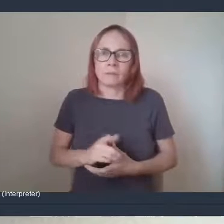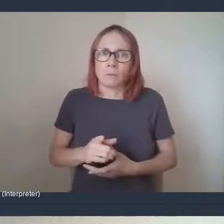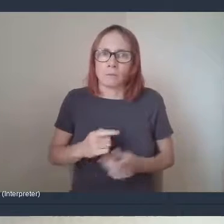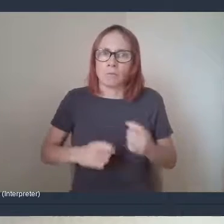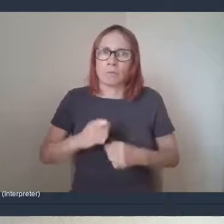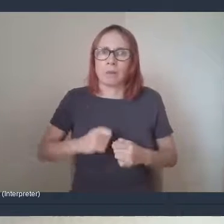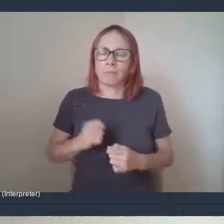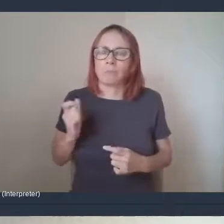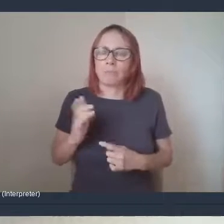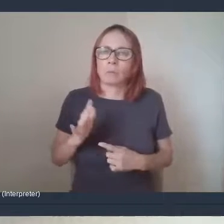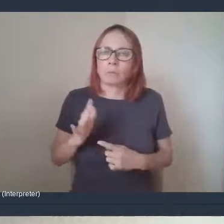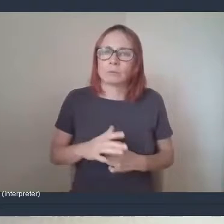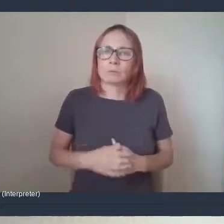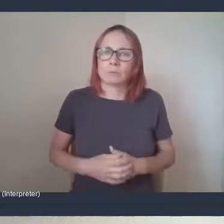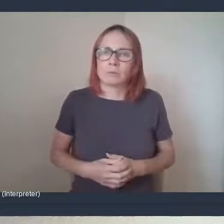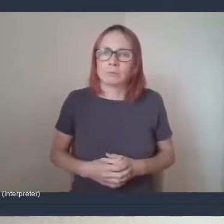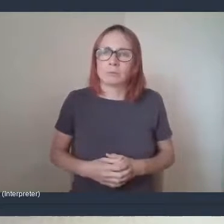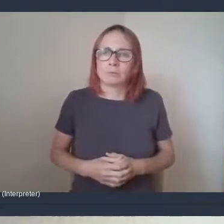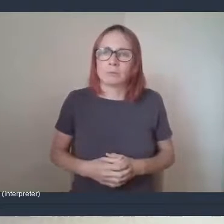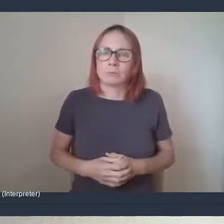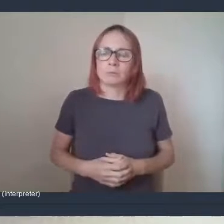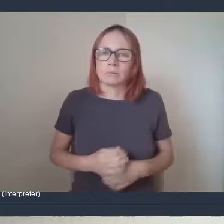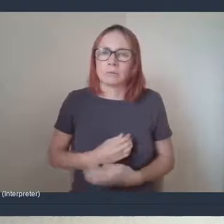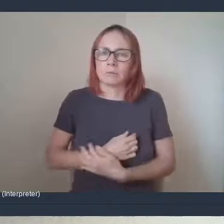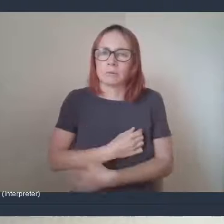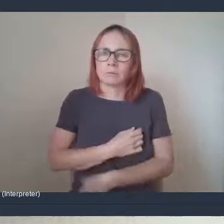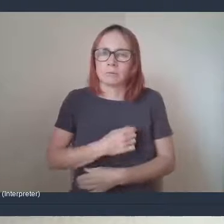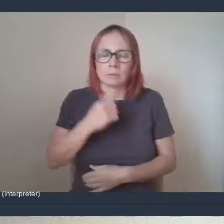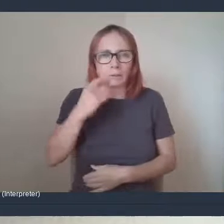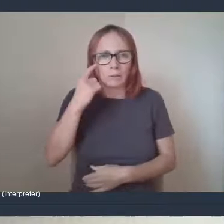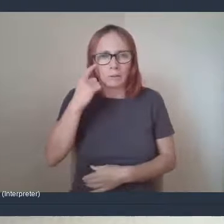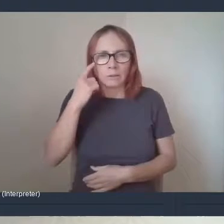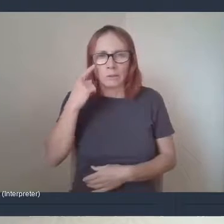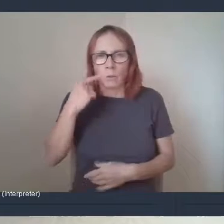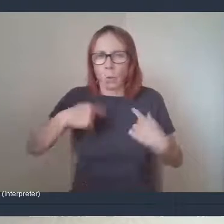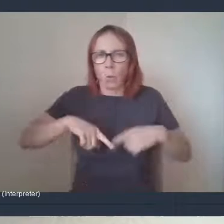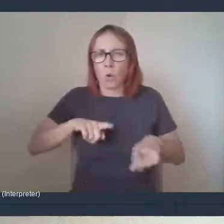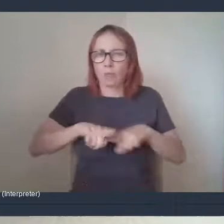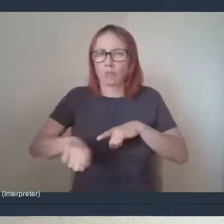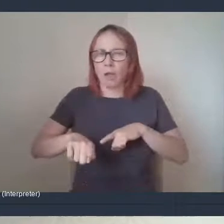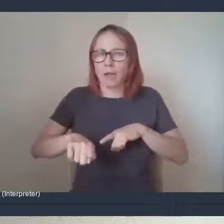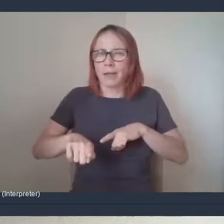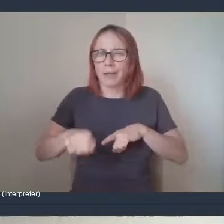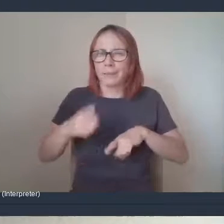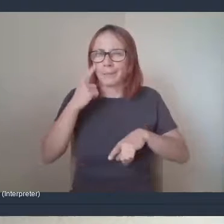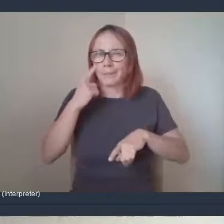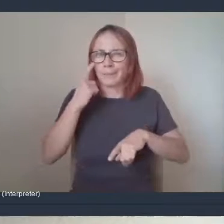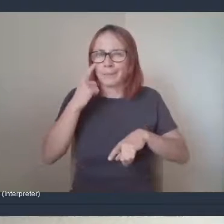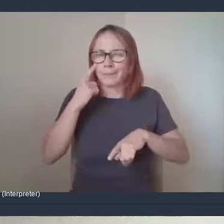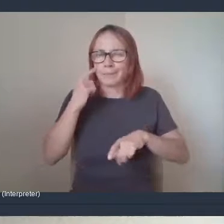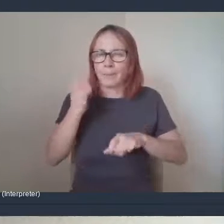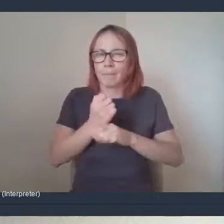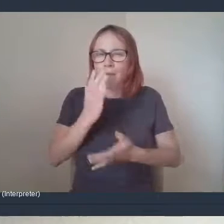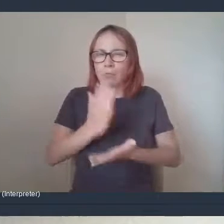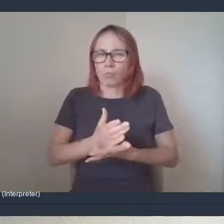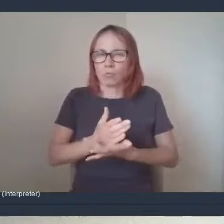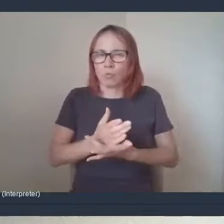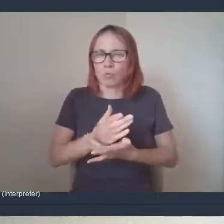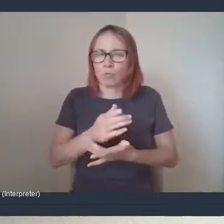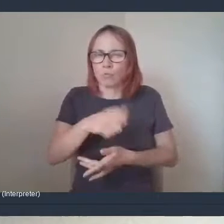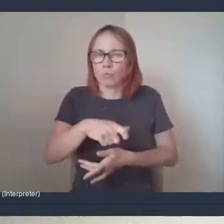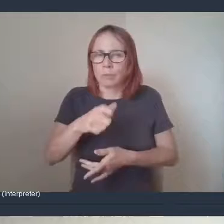And I think that's something we are going to try and keep working out for the next few months to make sure people can still stay connected.